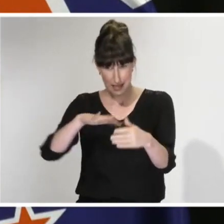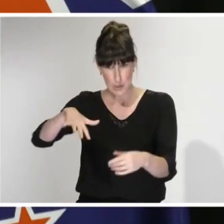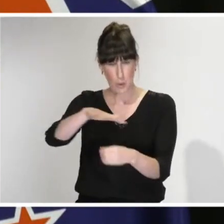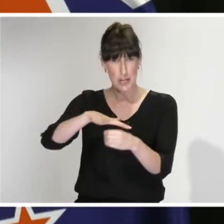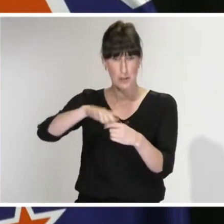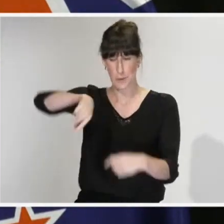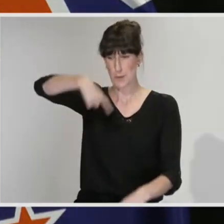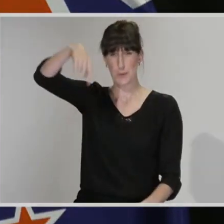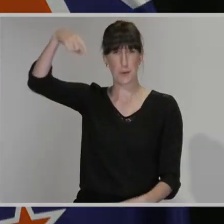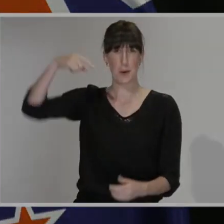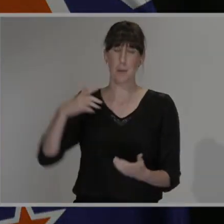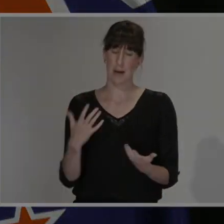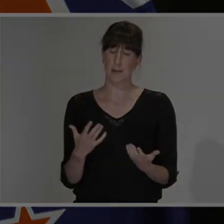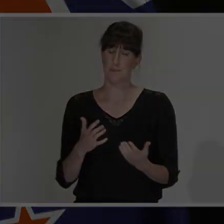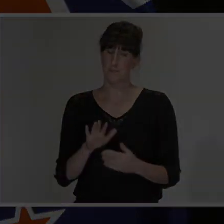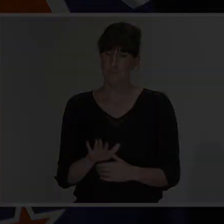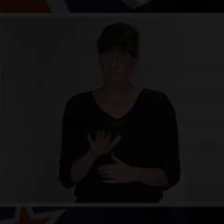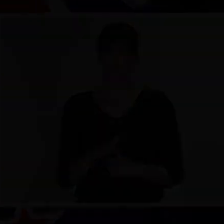Today I also have an update on how our Aviation